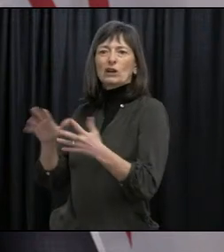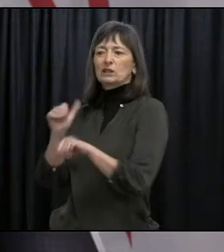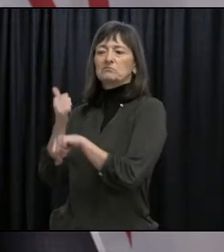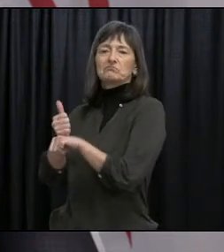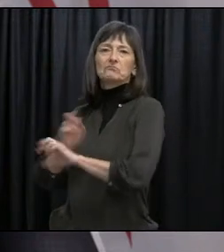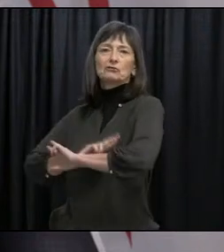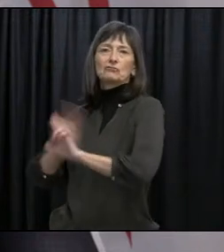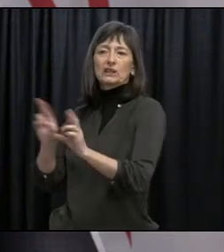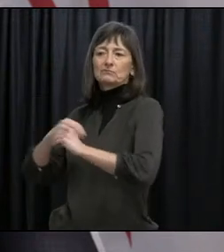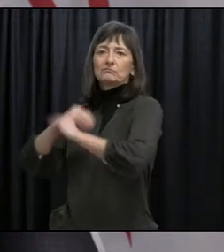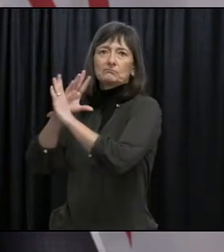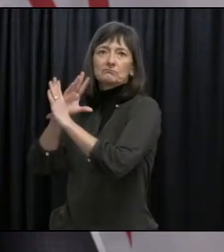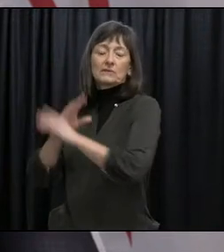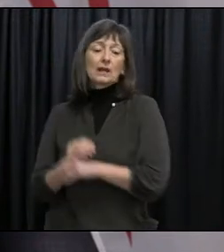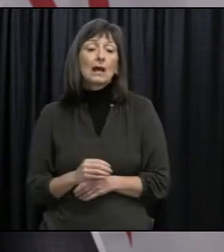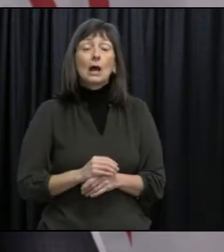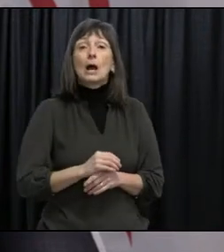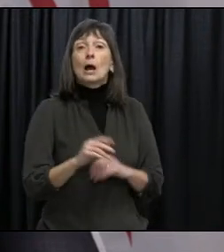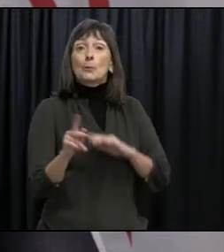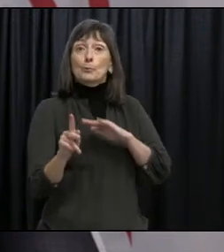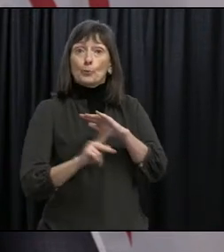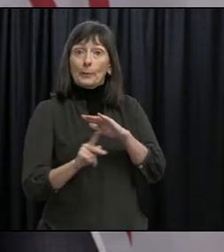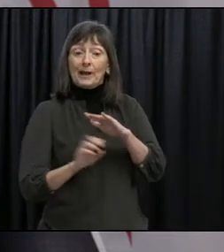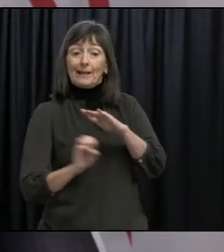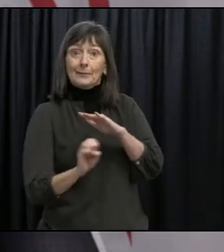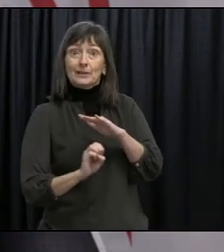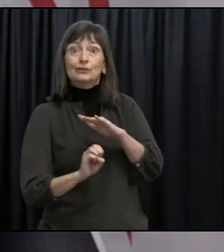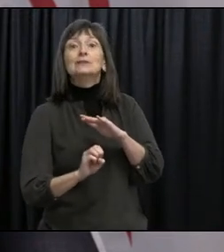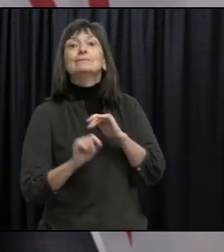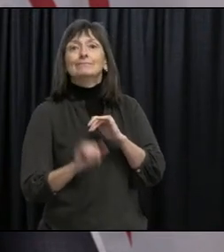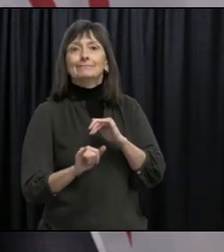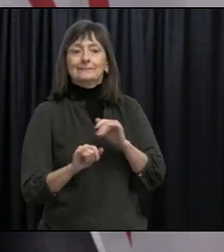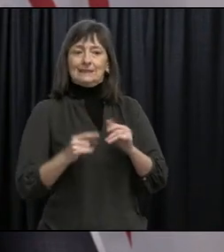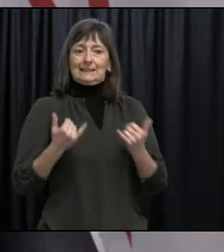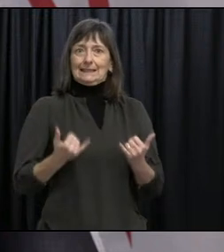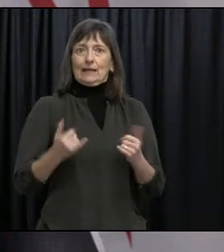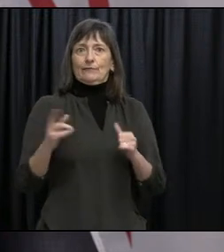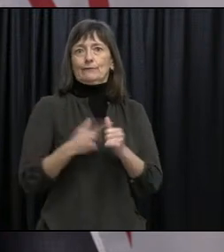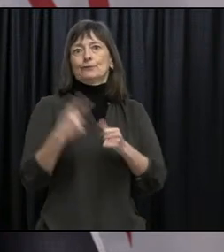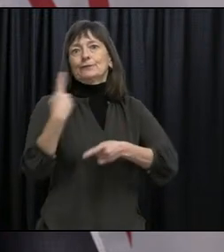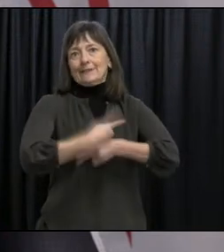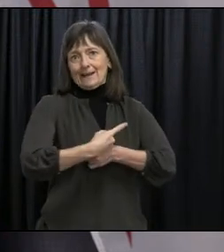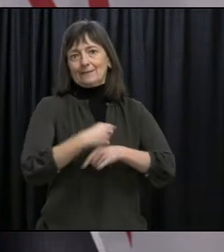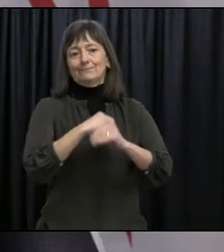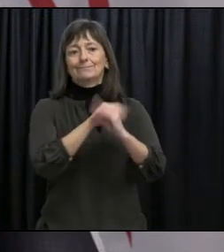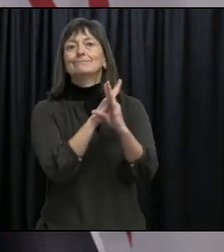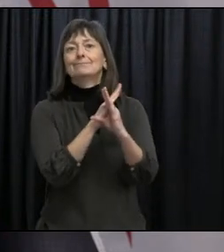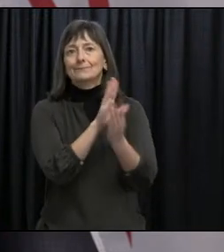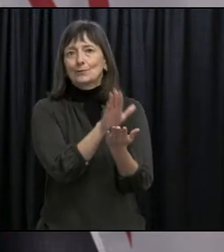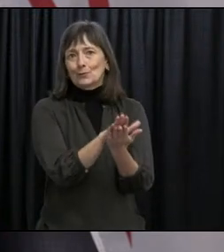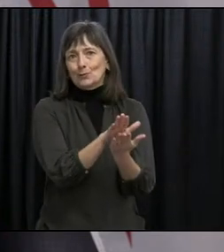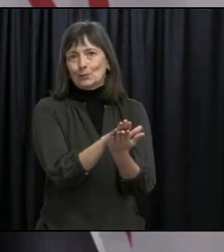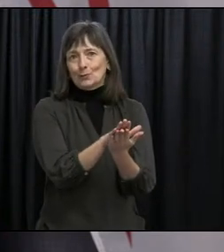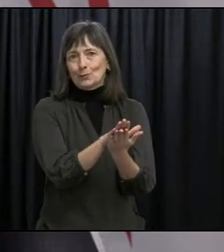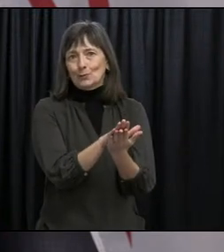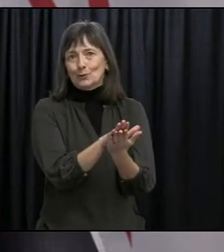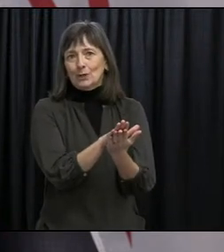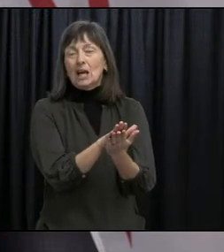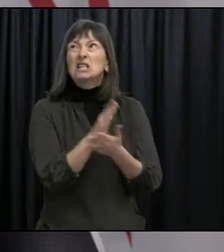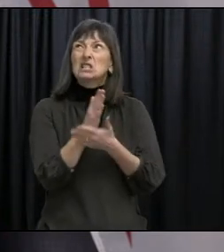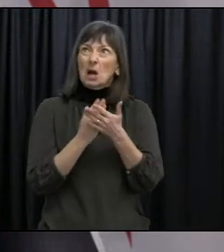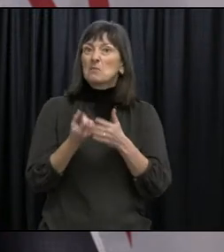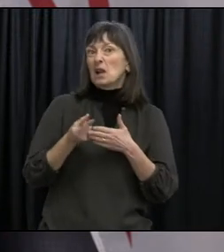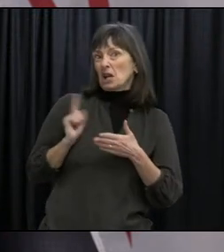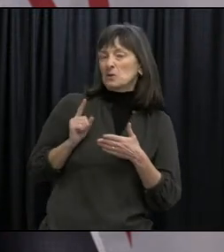classes. Primary and elementary grades begin online classes today, and we are aware that some already started last